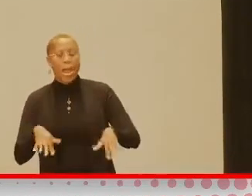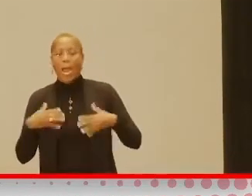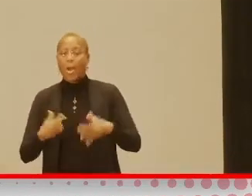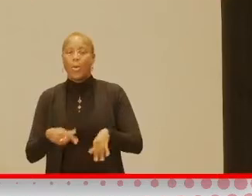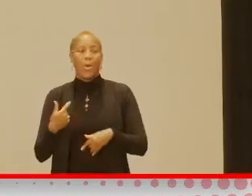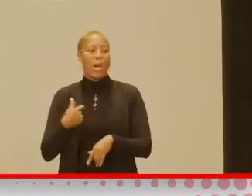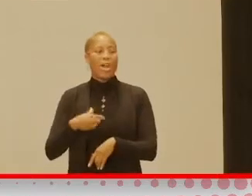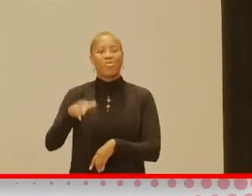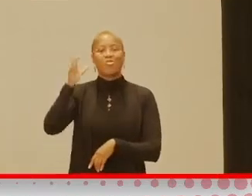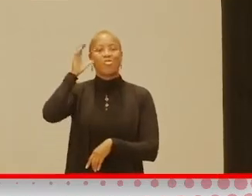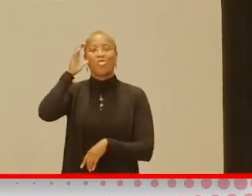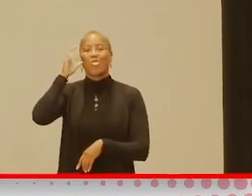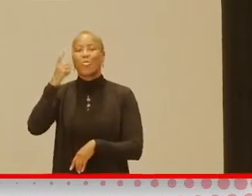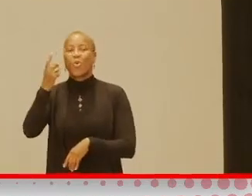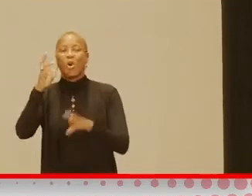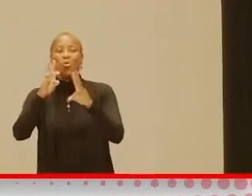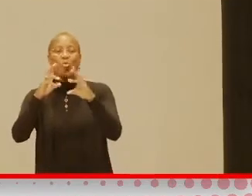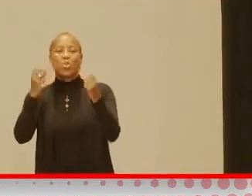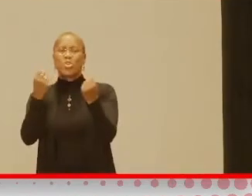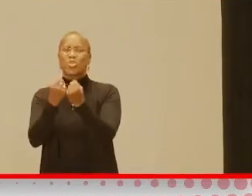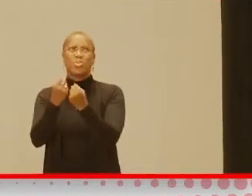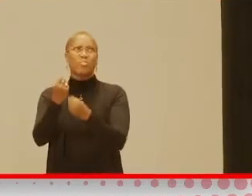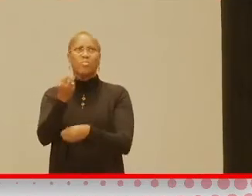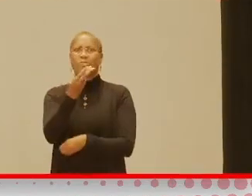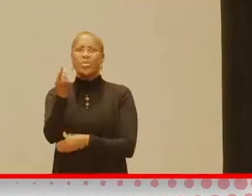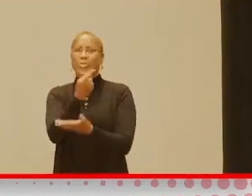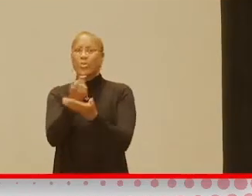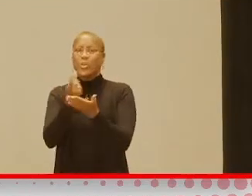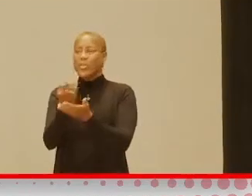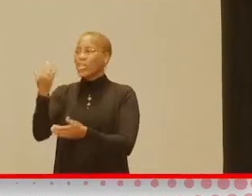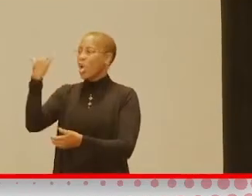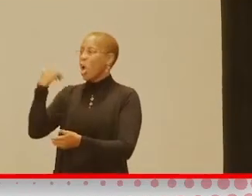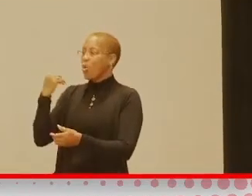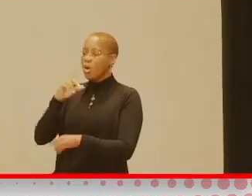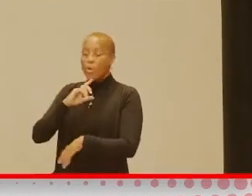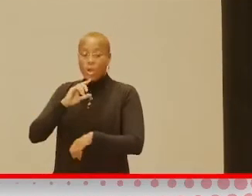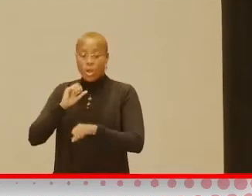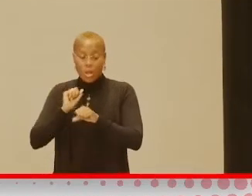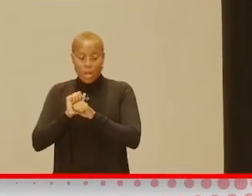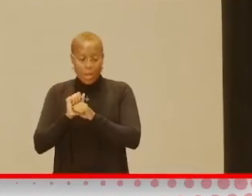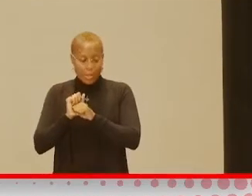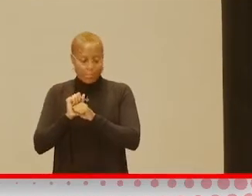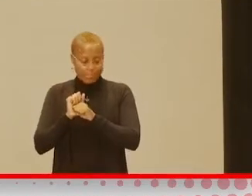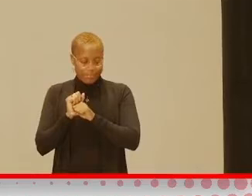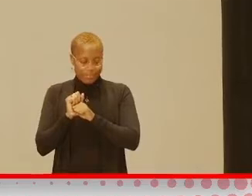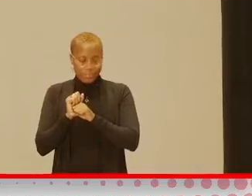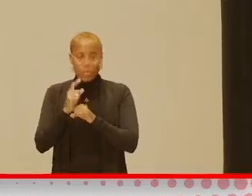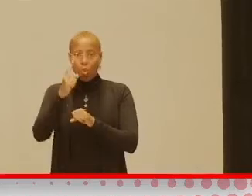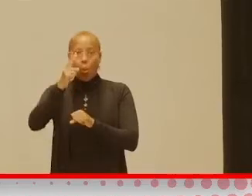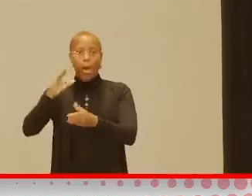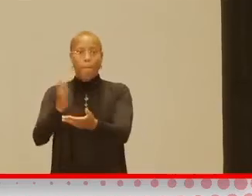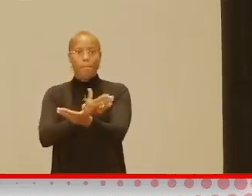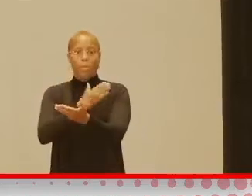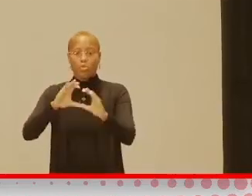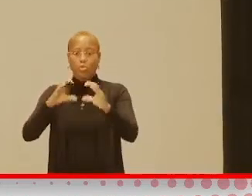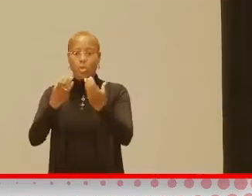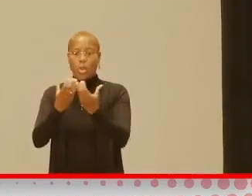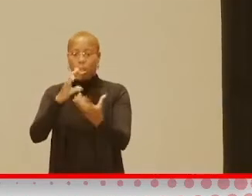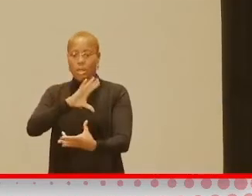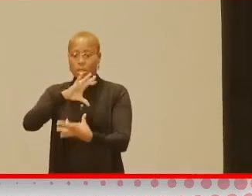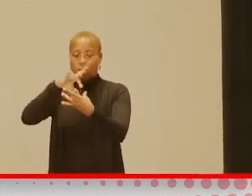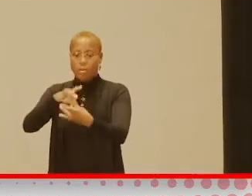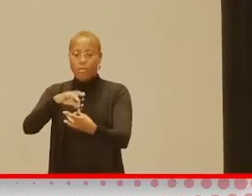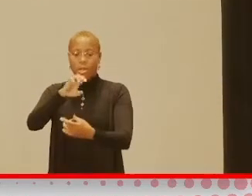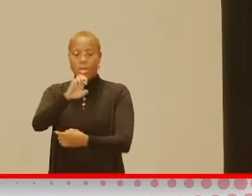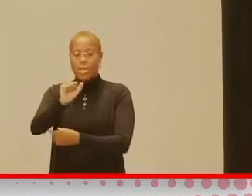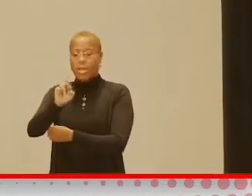on a workshop a couple weeks ago, actually, one of the music classes that we do with early steps families,